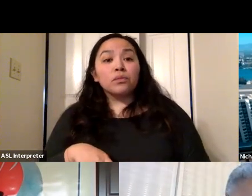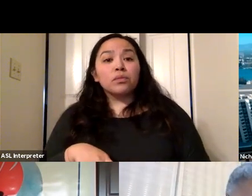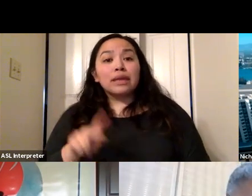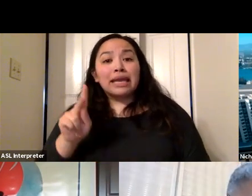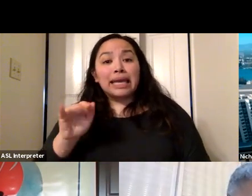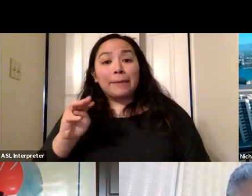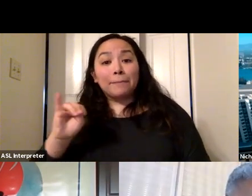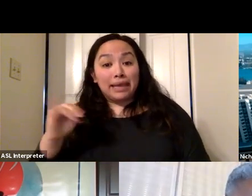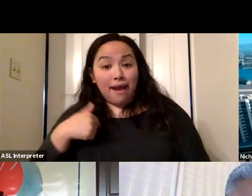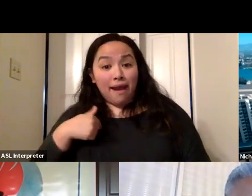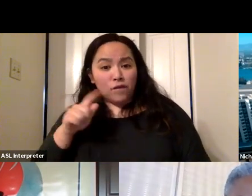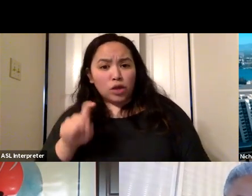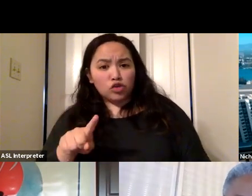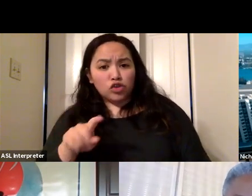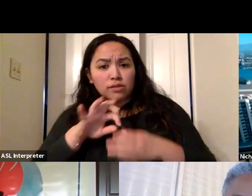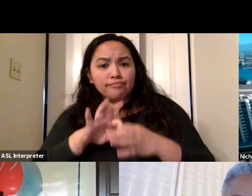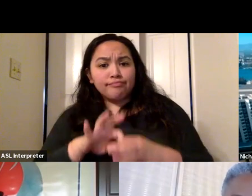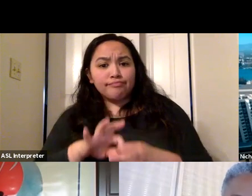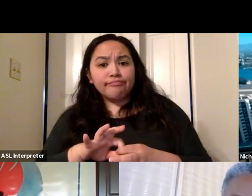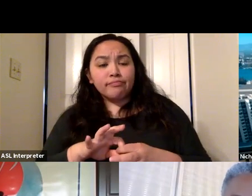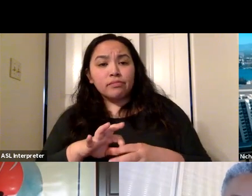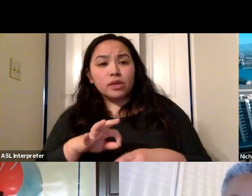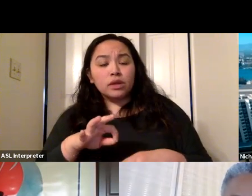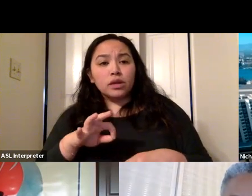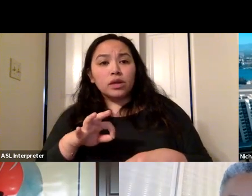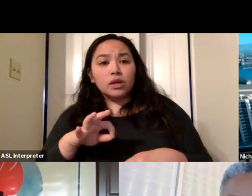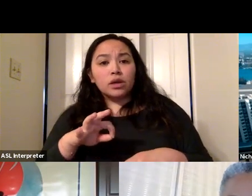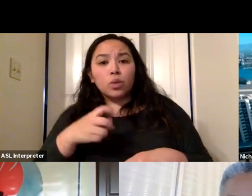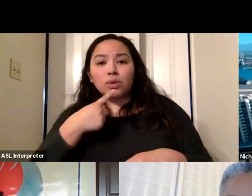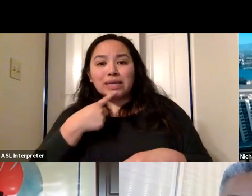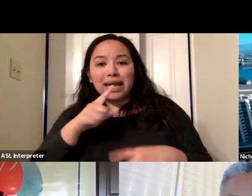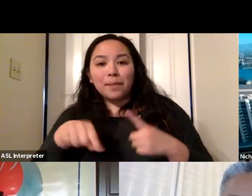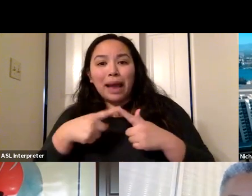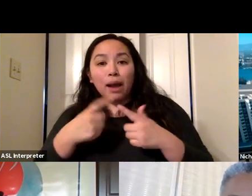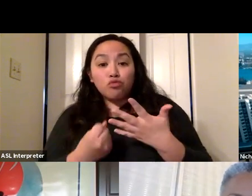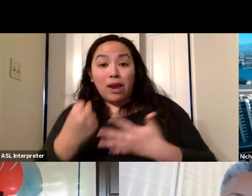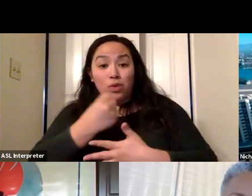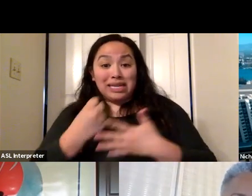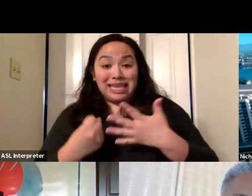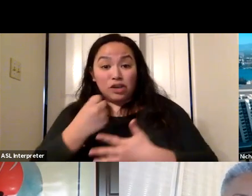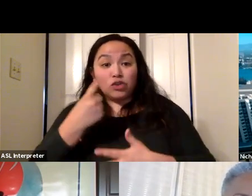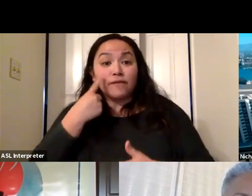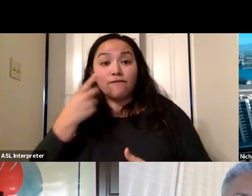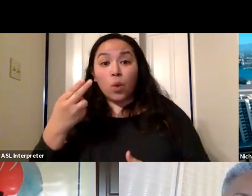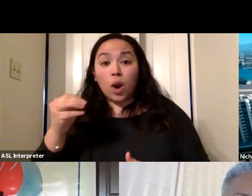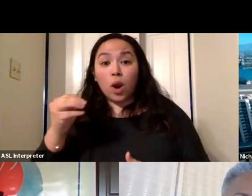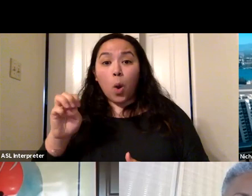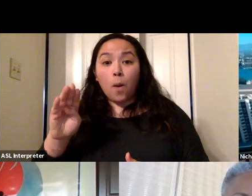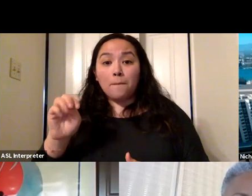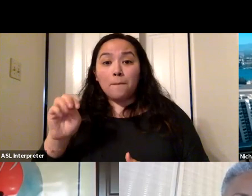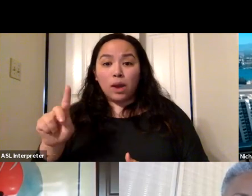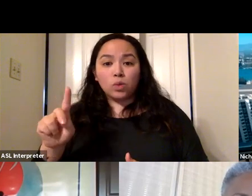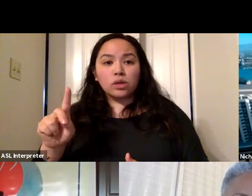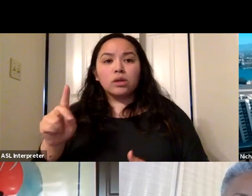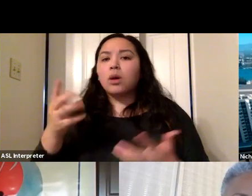Kimmy, that is sort of related to the question around prioritization for homebound folks. What is Alameda County